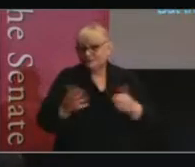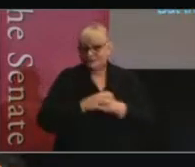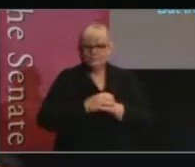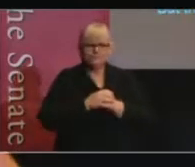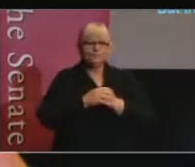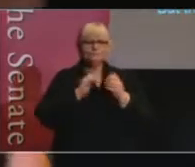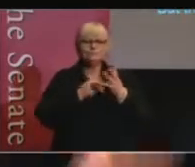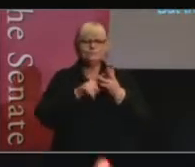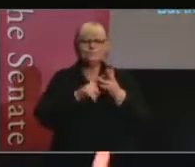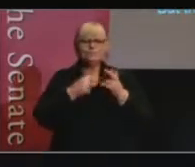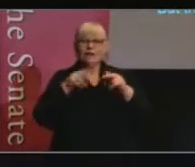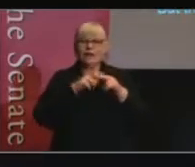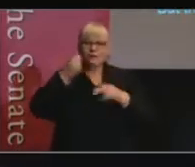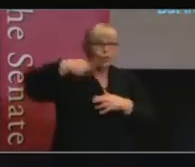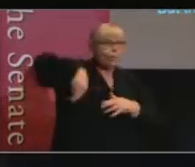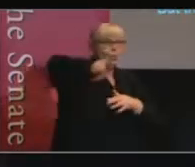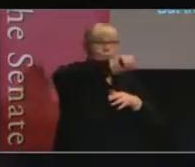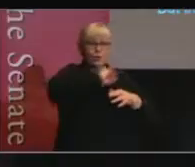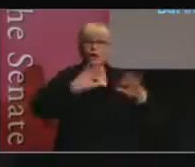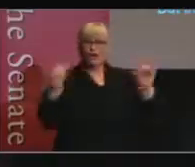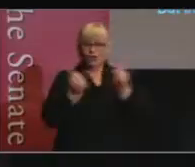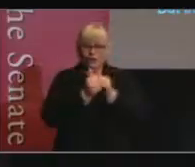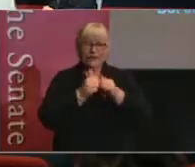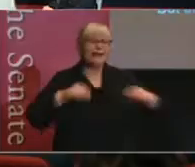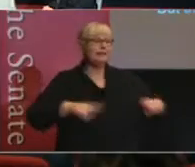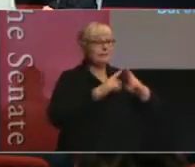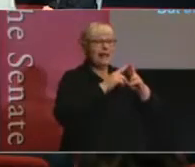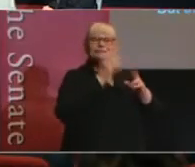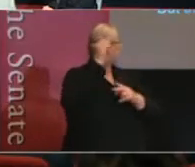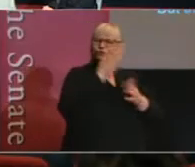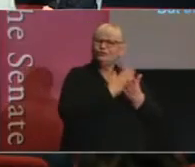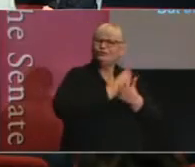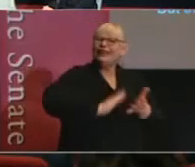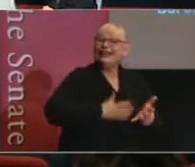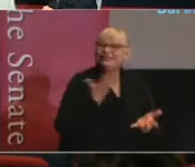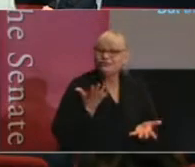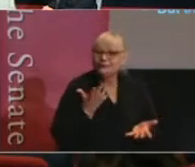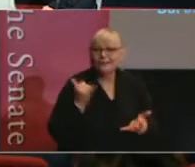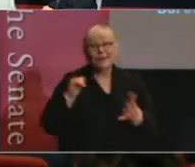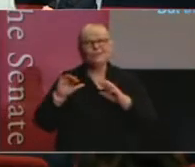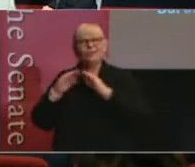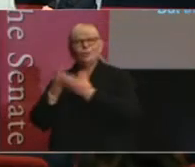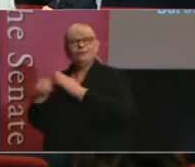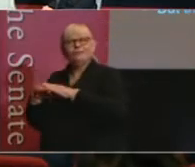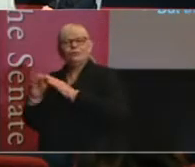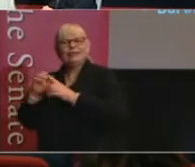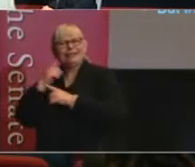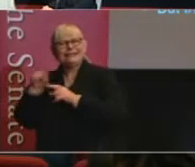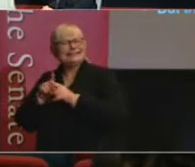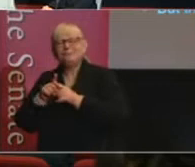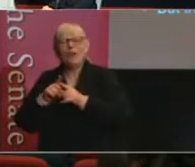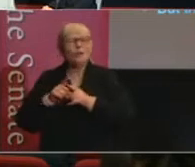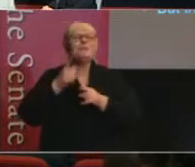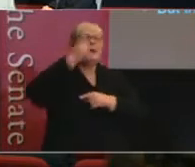So, if we all agree that parliamentary committees are pretty interesting, and maybe not everyone in the world does, but hopefully most of us here